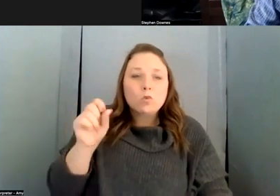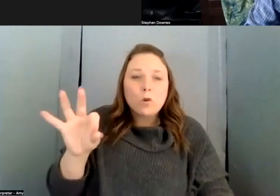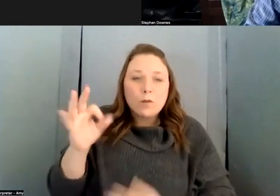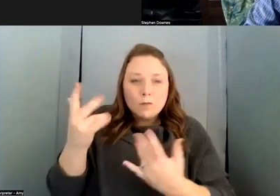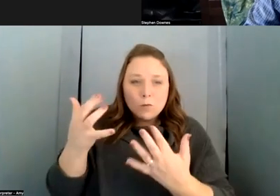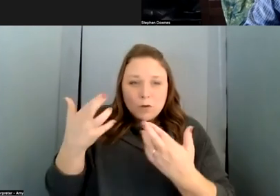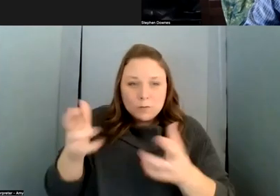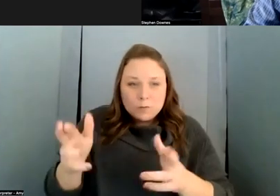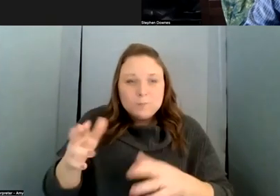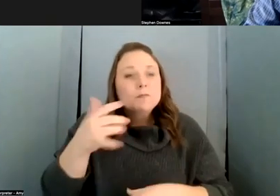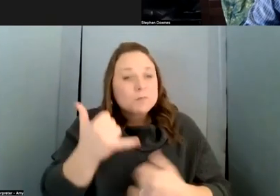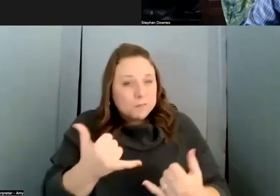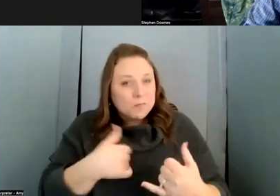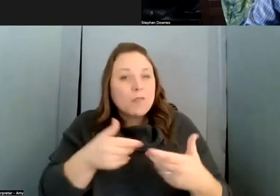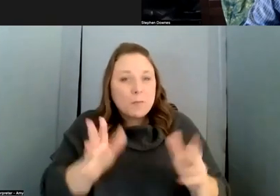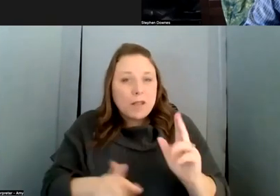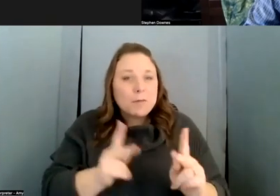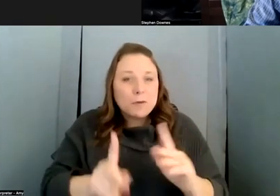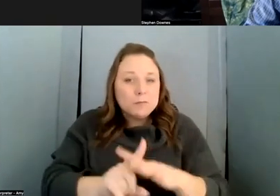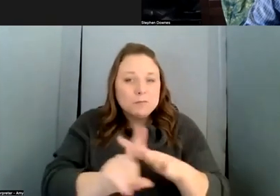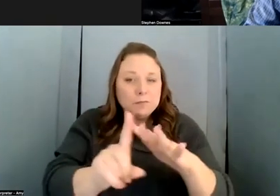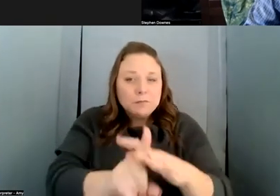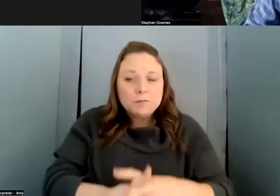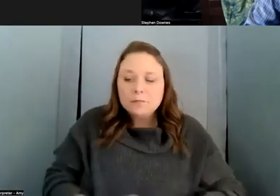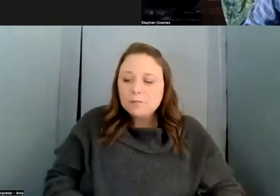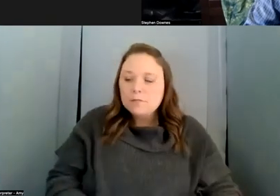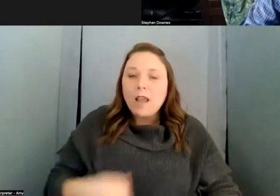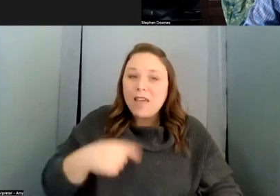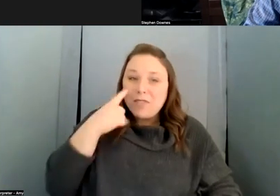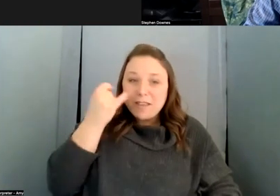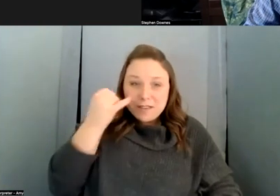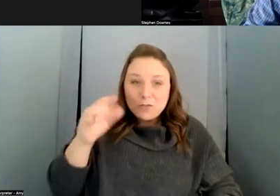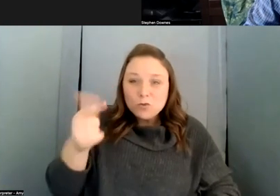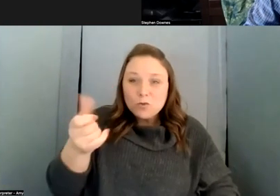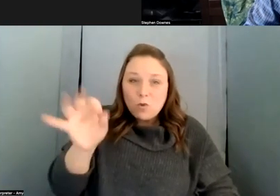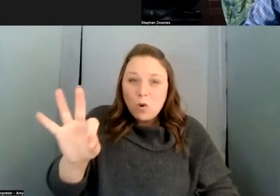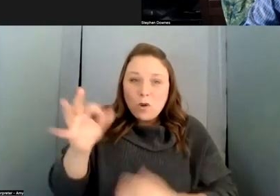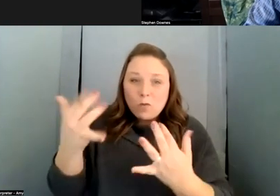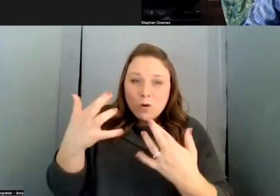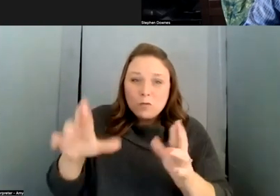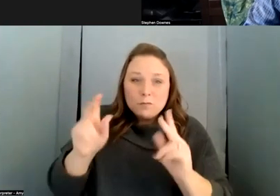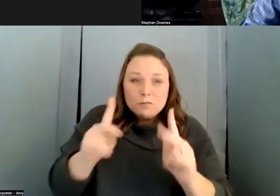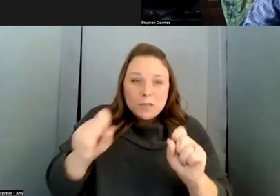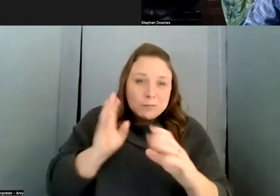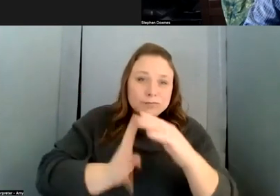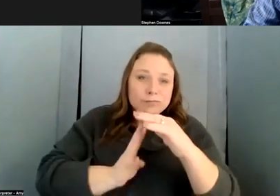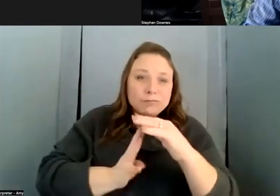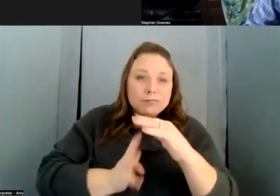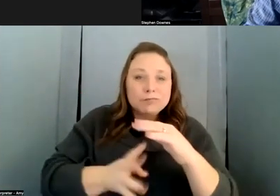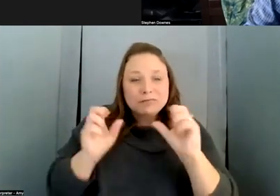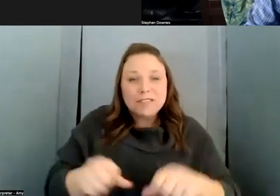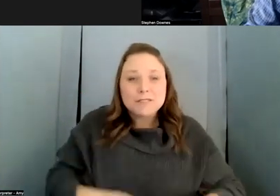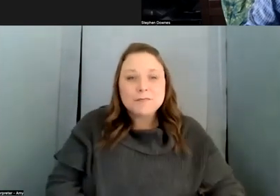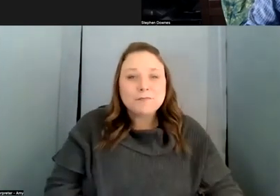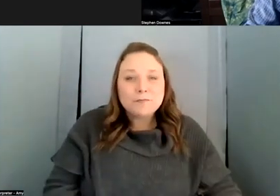i'm letting people in as they come in right but i think you could just turn off waiting room and they just come in oh i see okay i think there's a way to do that